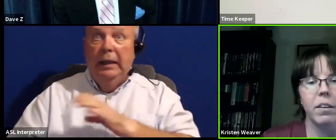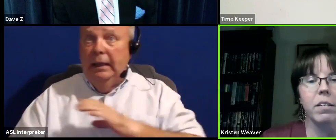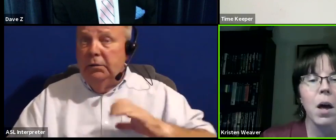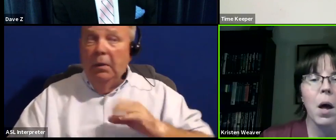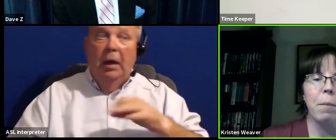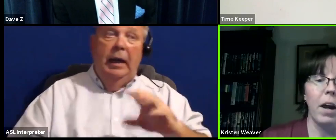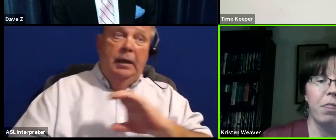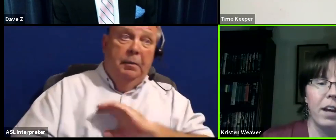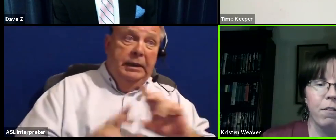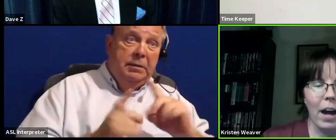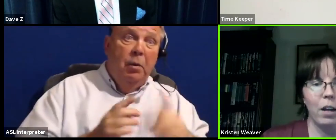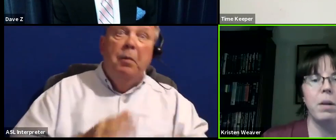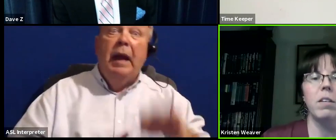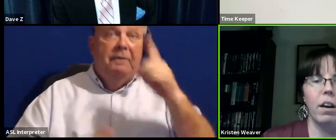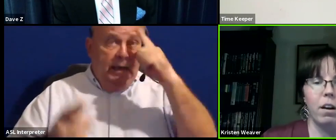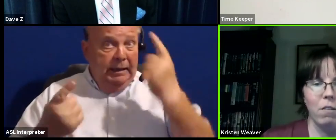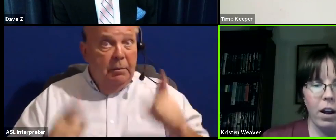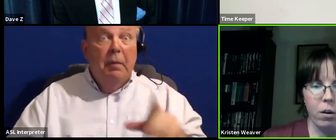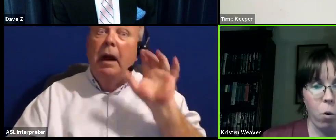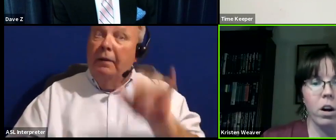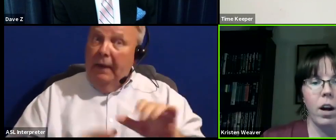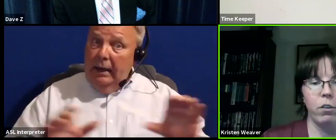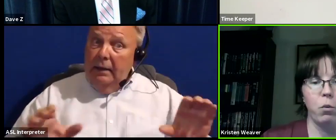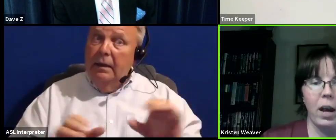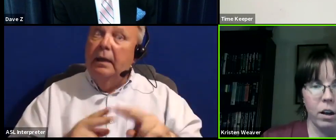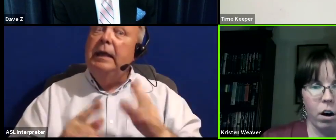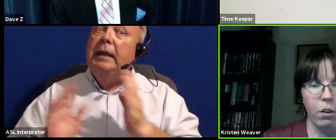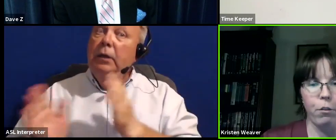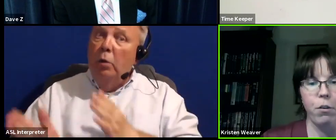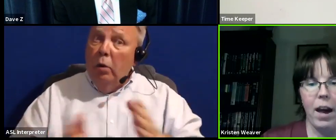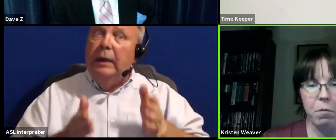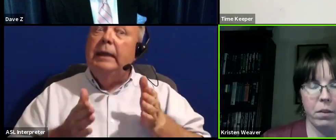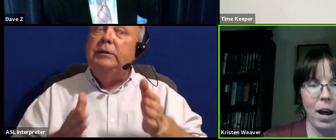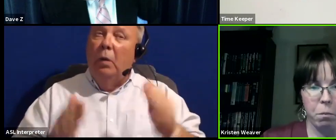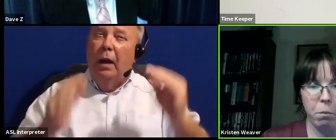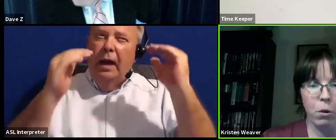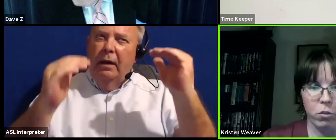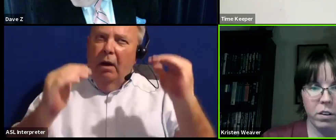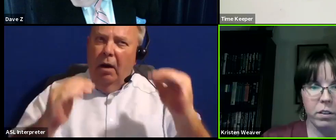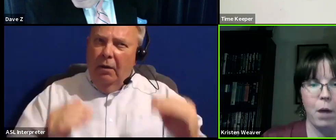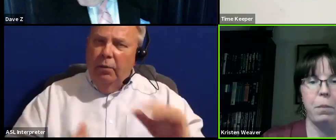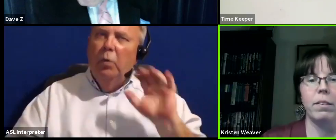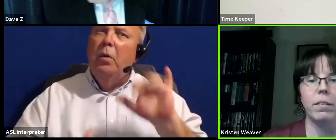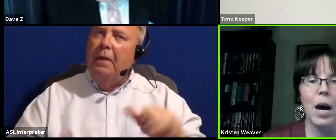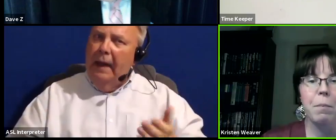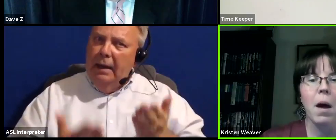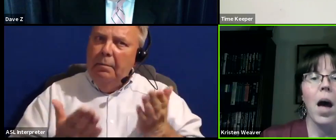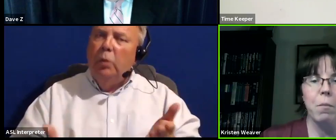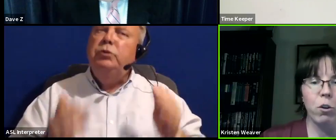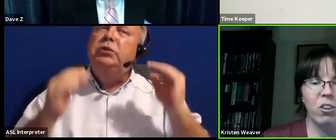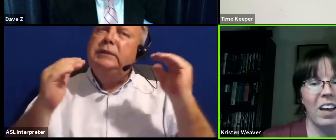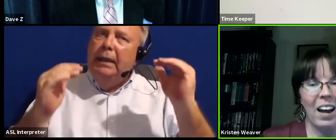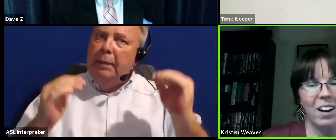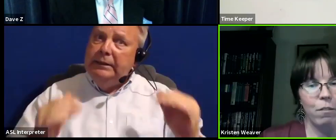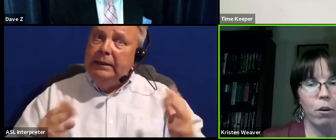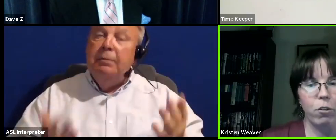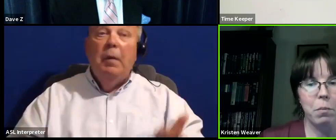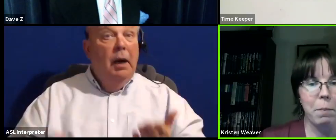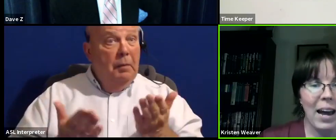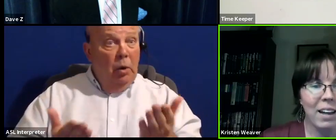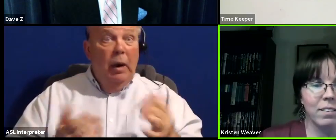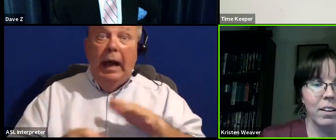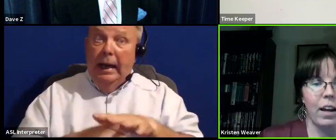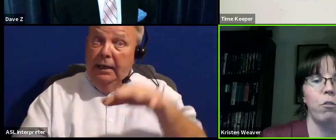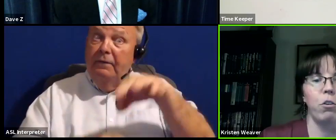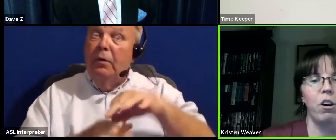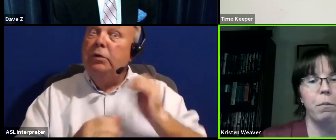compromises. But I think if that had been done in an organized way and gone through that motion step by step, a motion that had enough votes